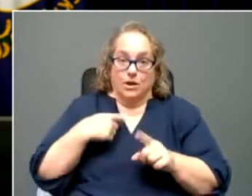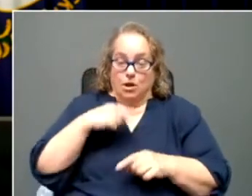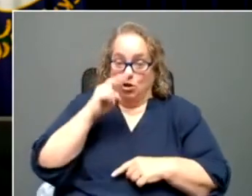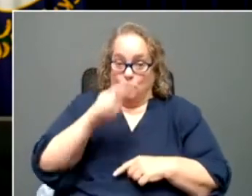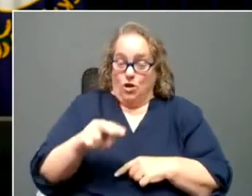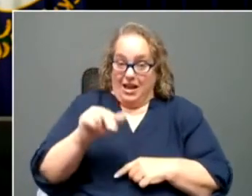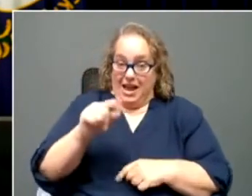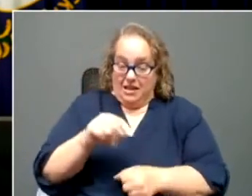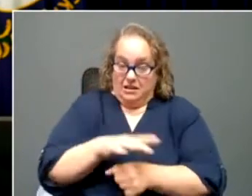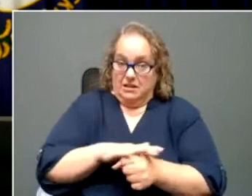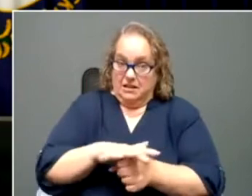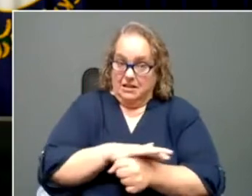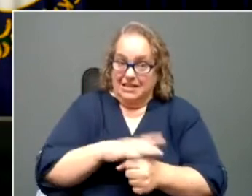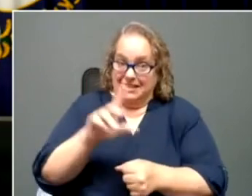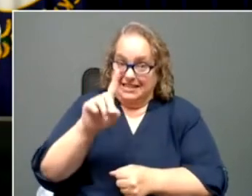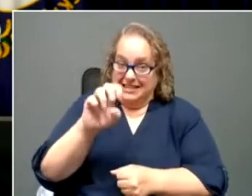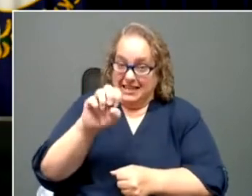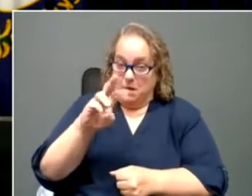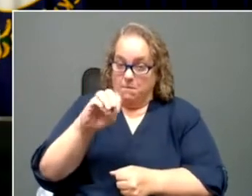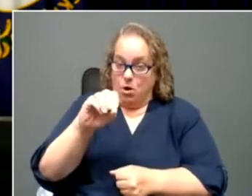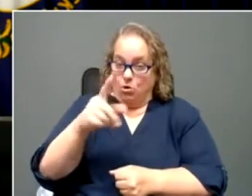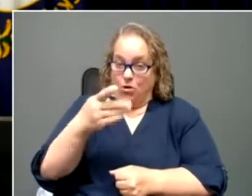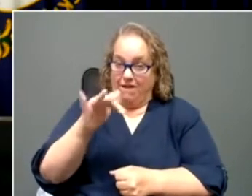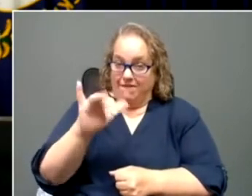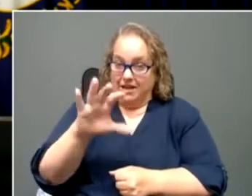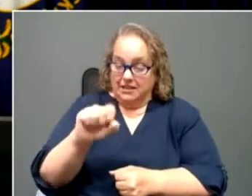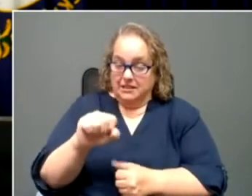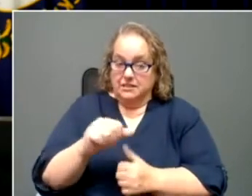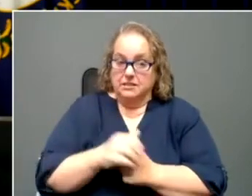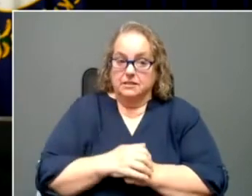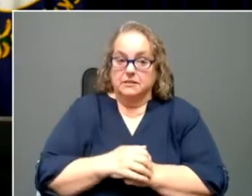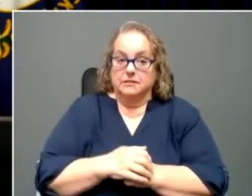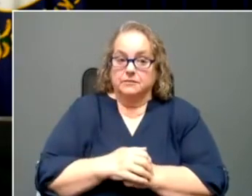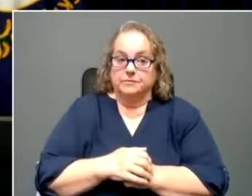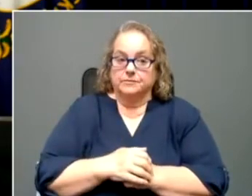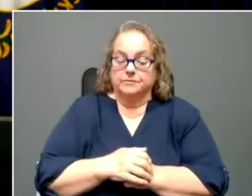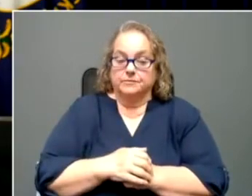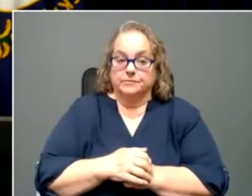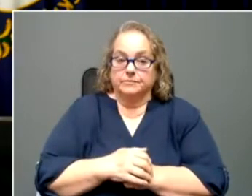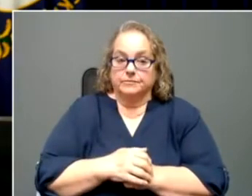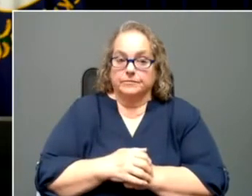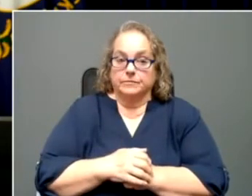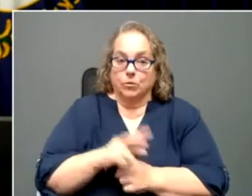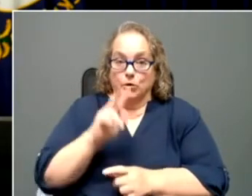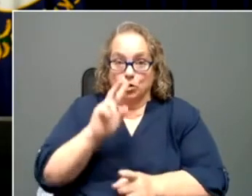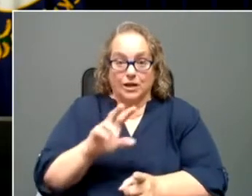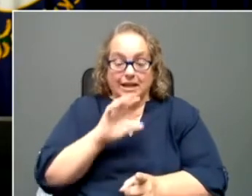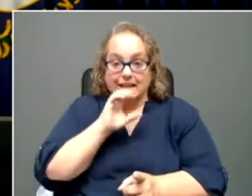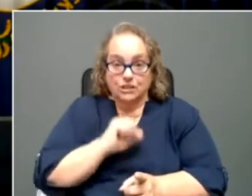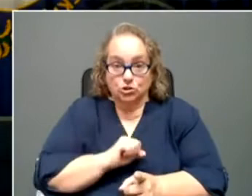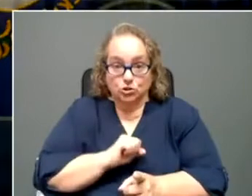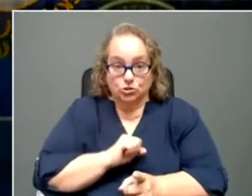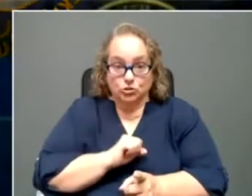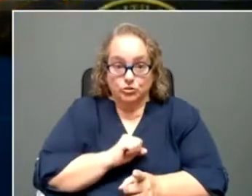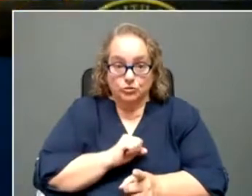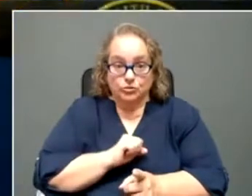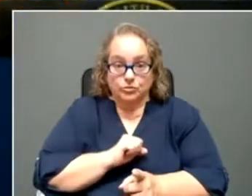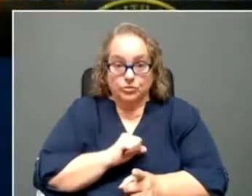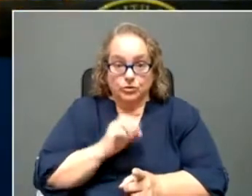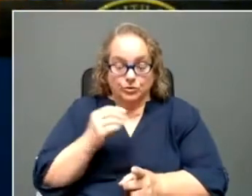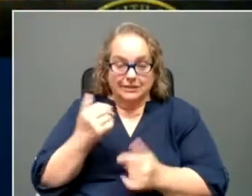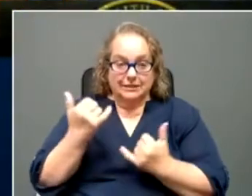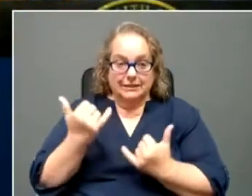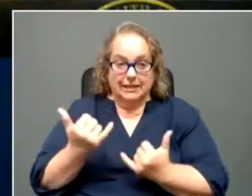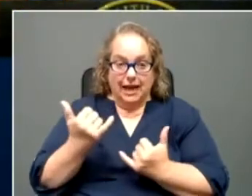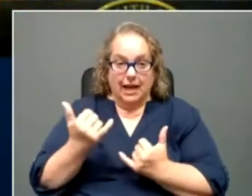um, we look at, uh, age, um, so we're now, um,